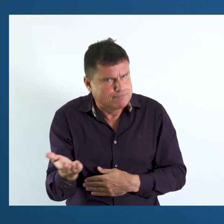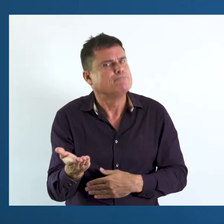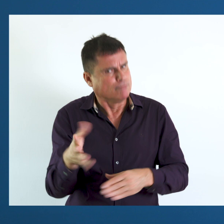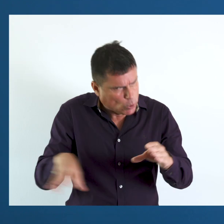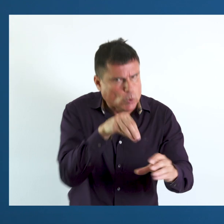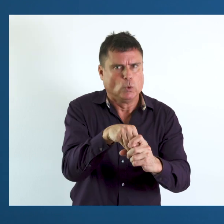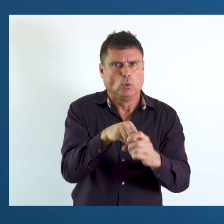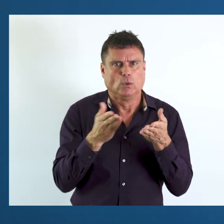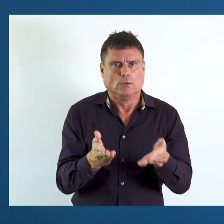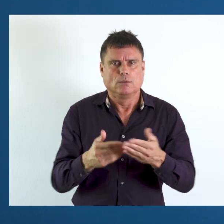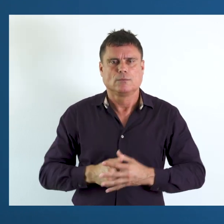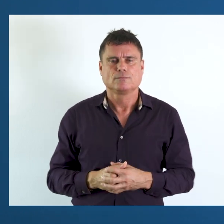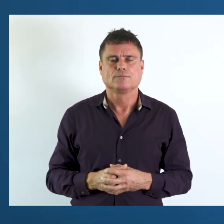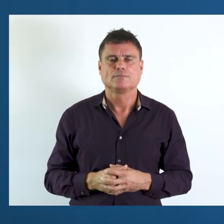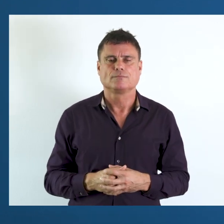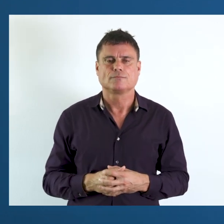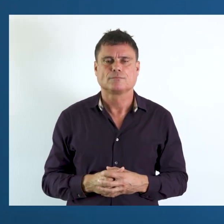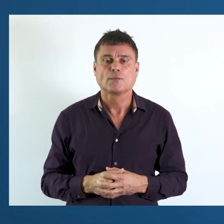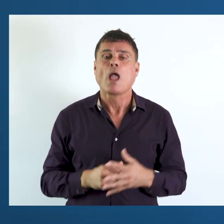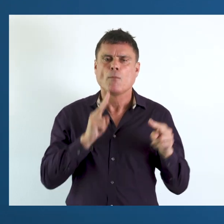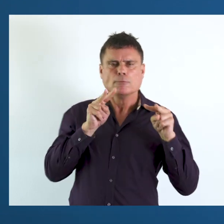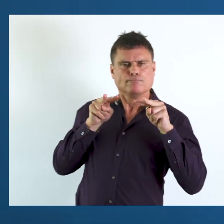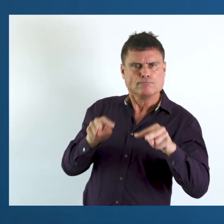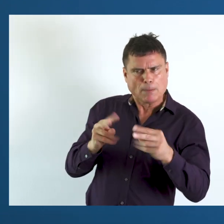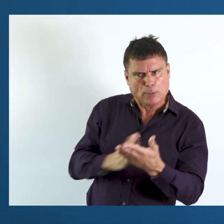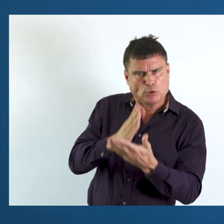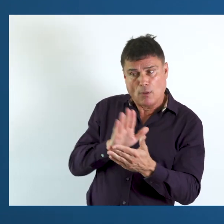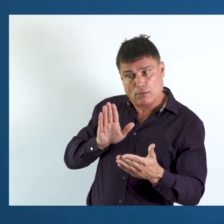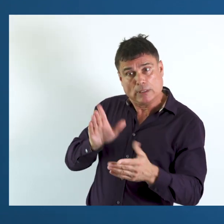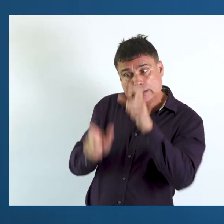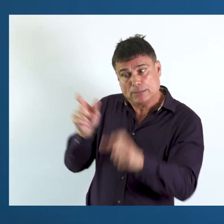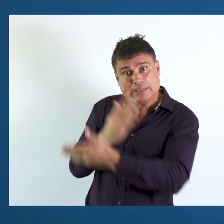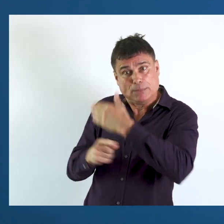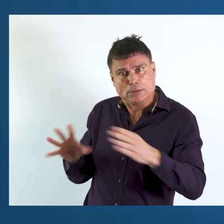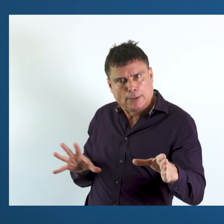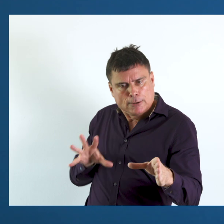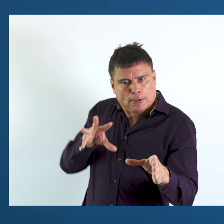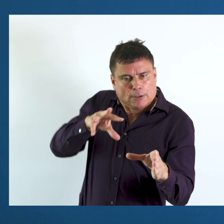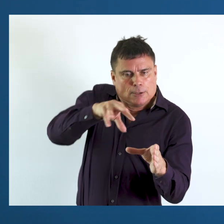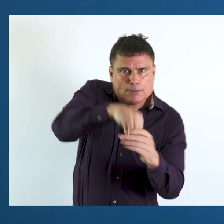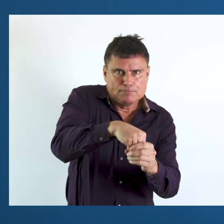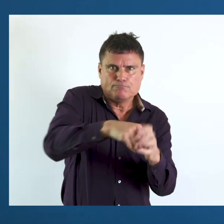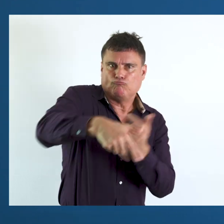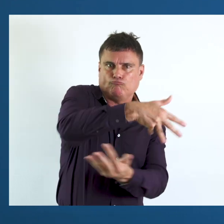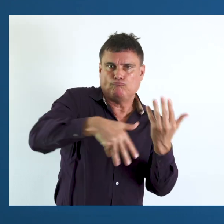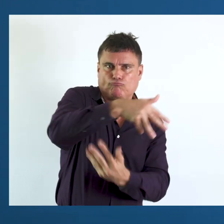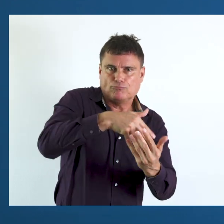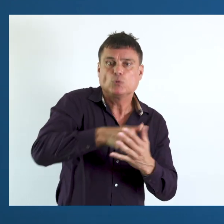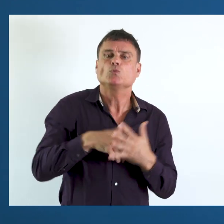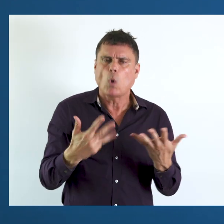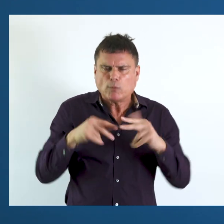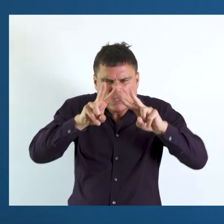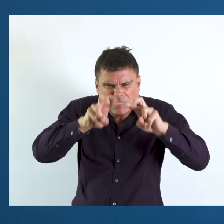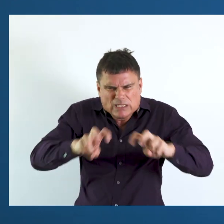persons with disabilities, among others, and ensure or monitor their inclusion over time.